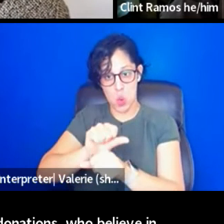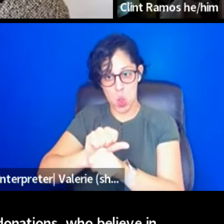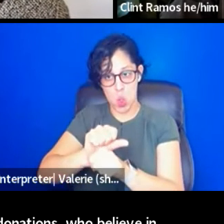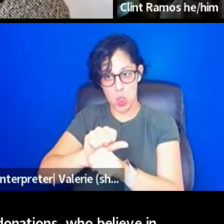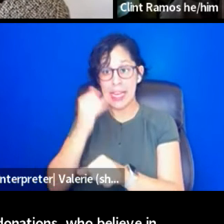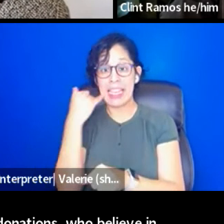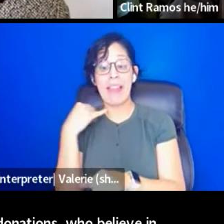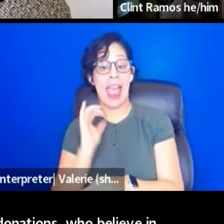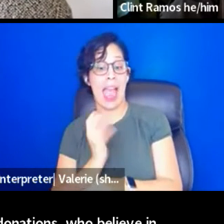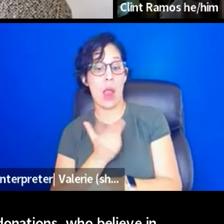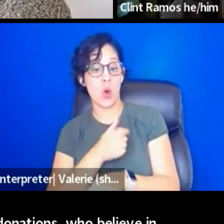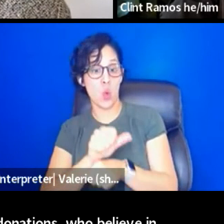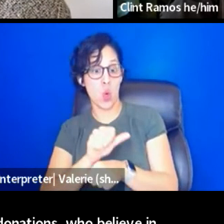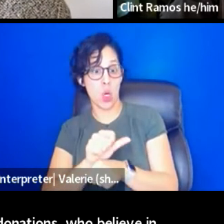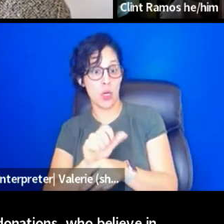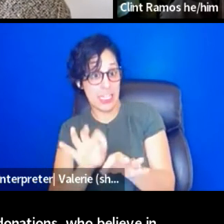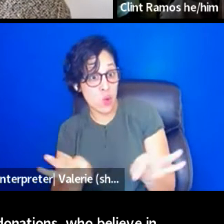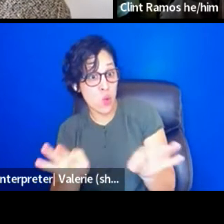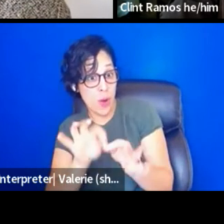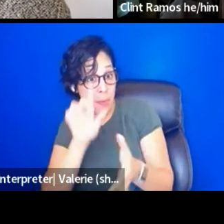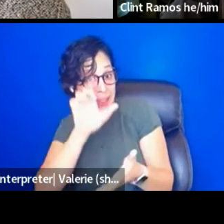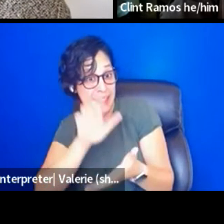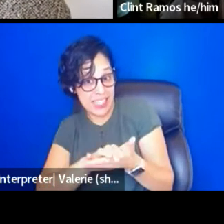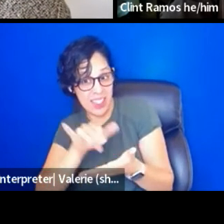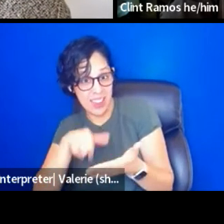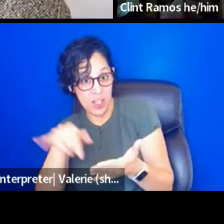we do is something worth believing in, as well.